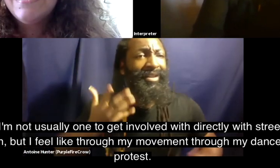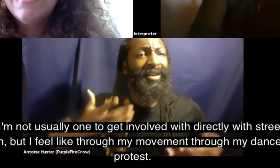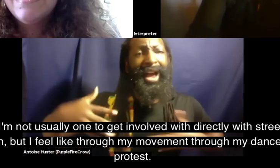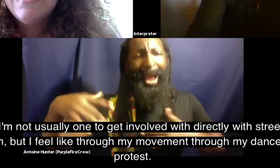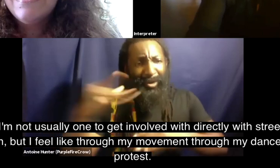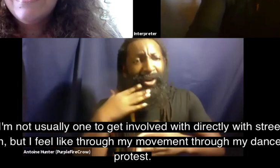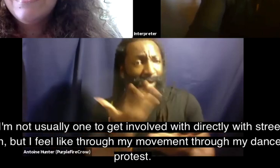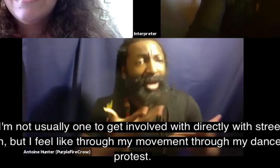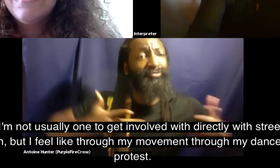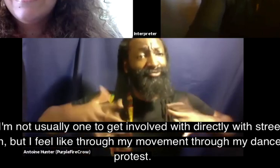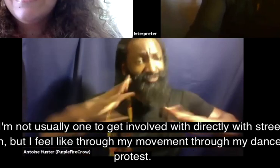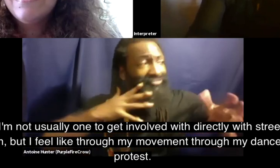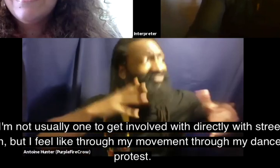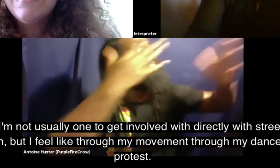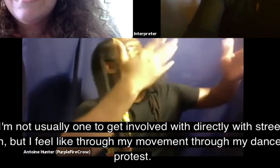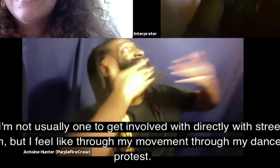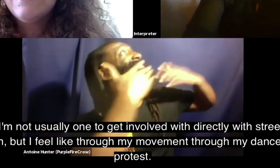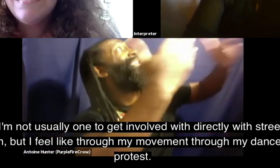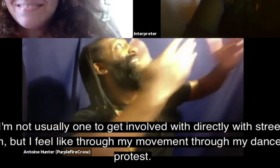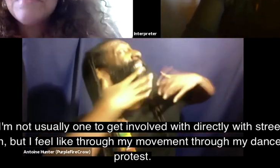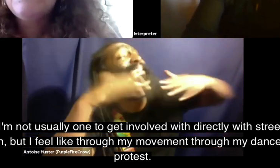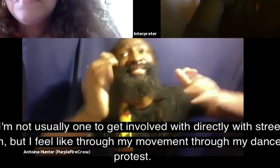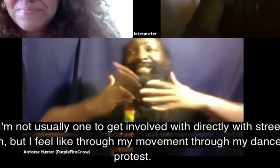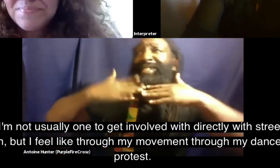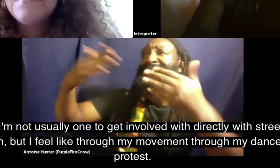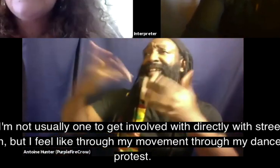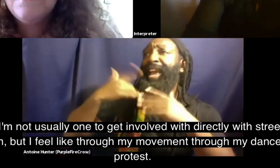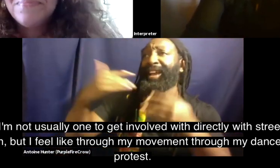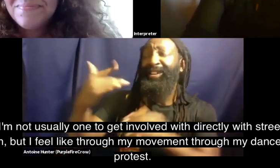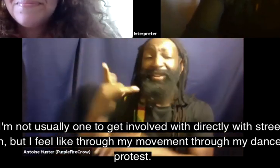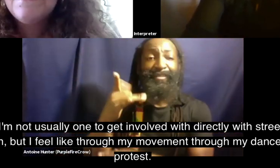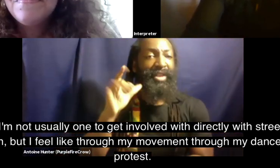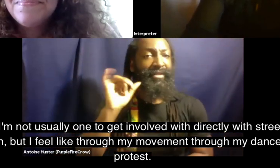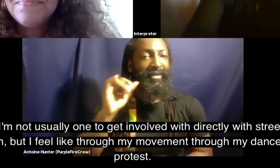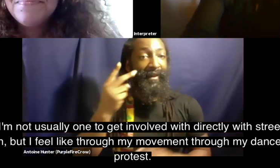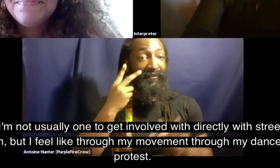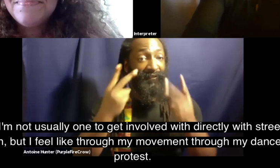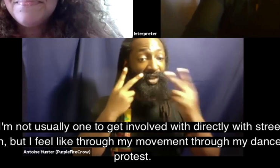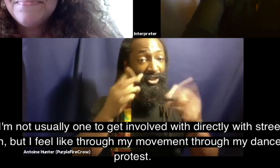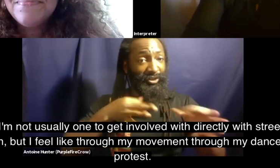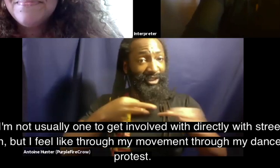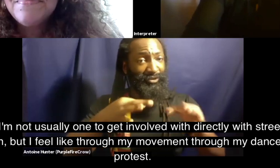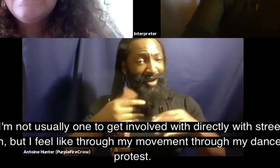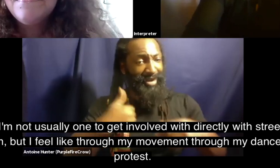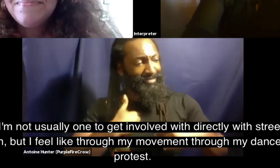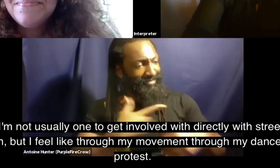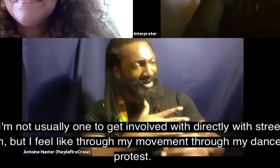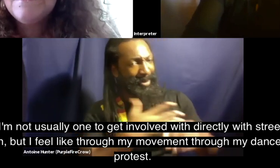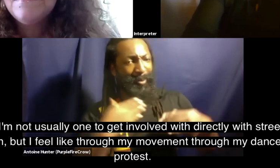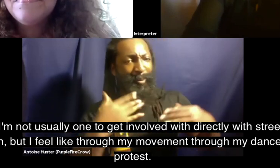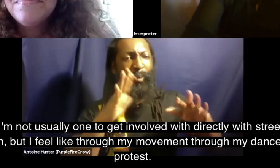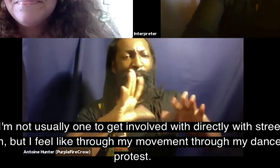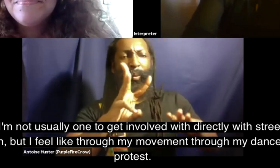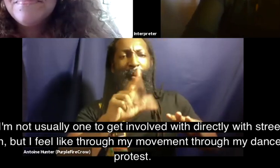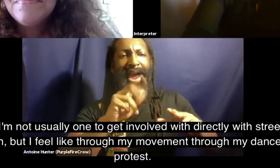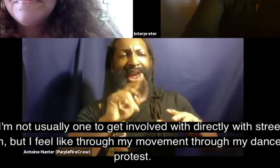i'm not usually one to get involved directly with street protest and uh that kind of direct action but i feel like through my